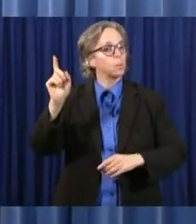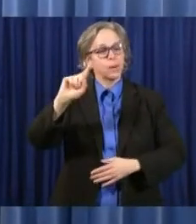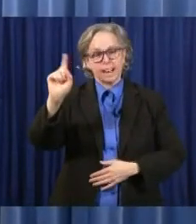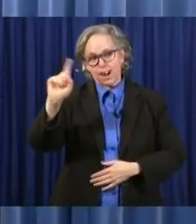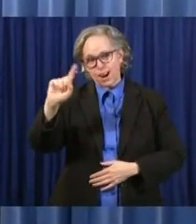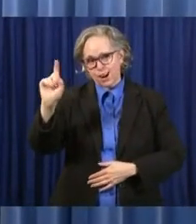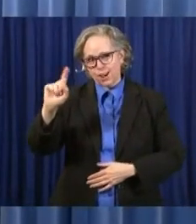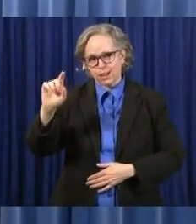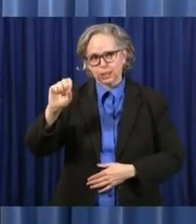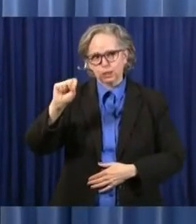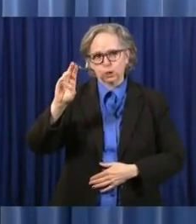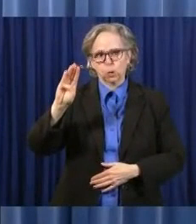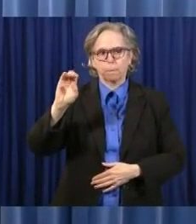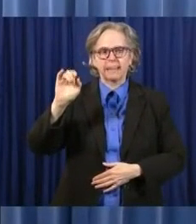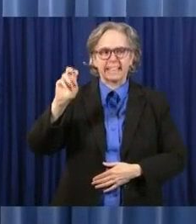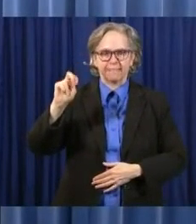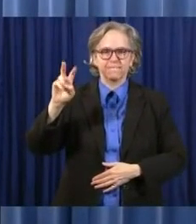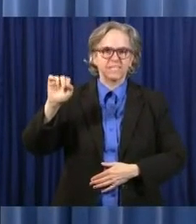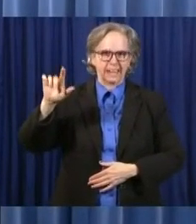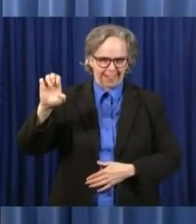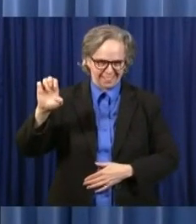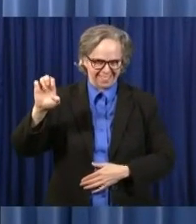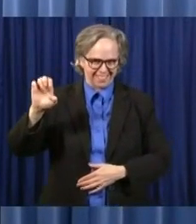I want to start with the budget.